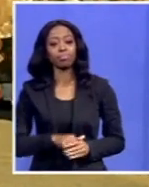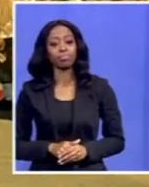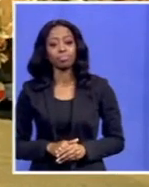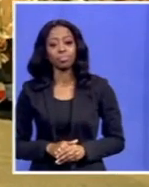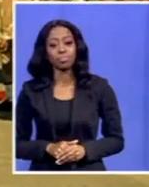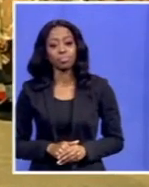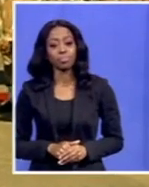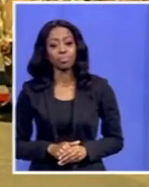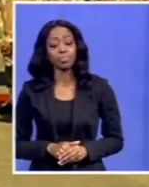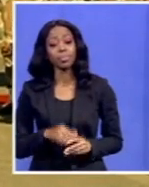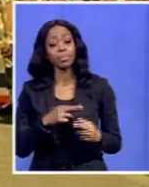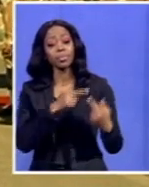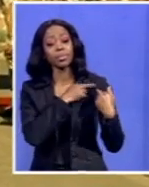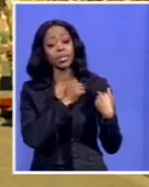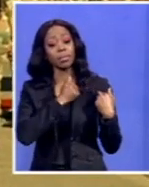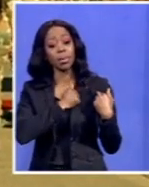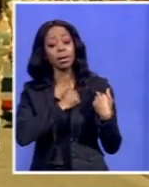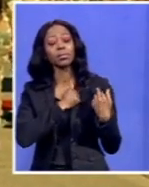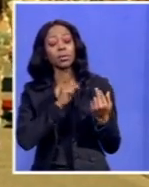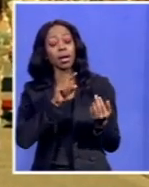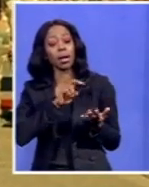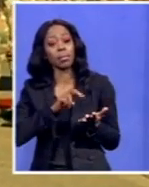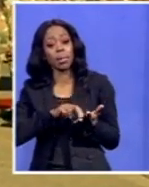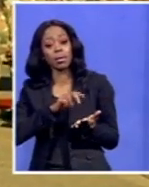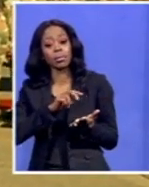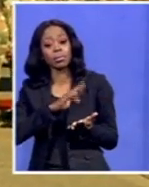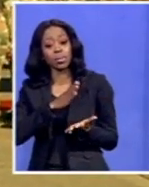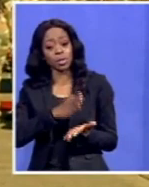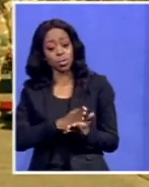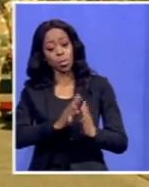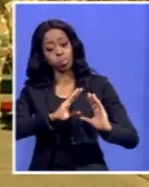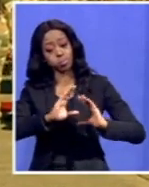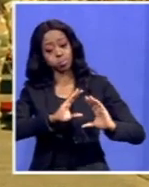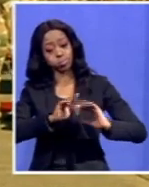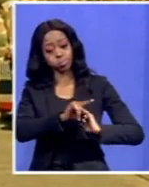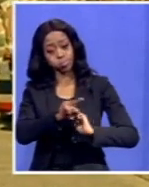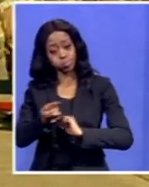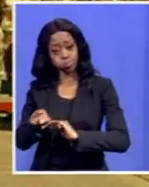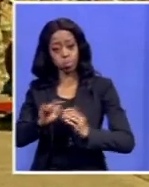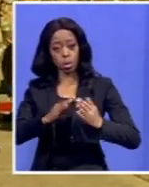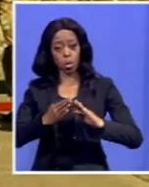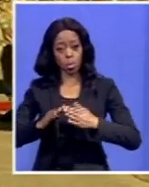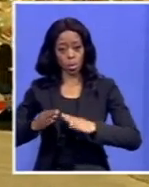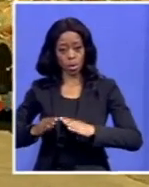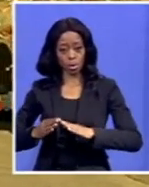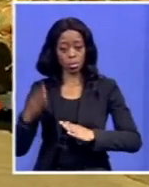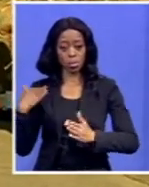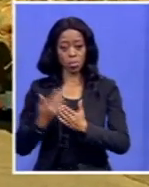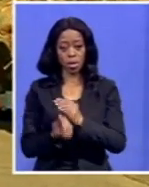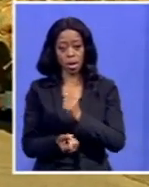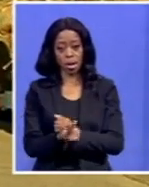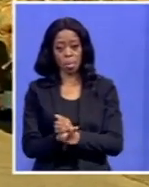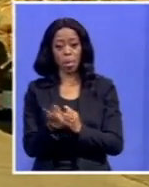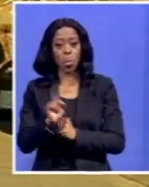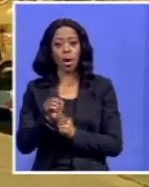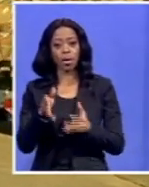Part of my job is to say to it that we communicate with the people in terms of what has transpired in KwaZulu